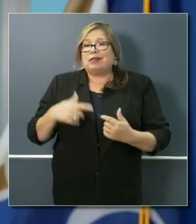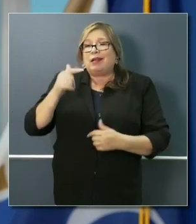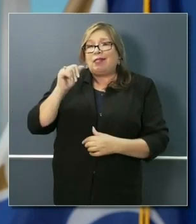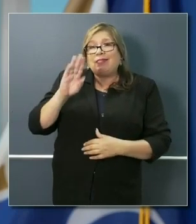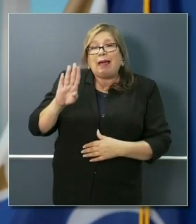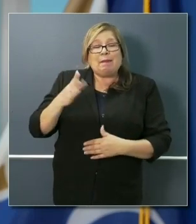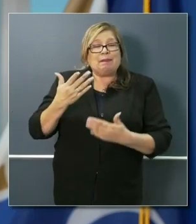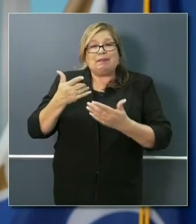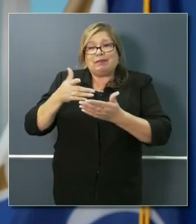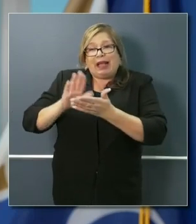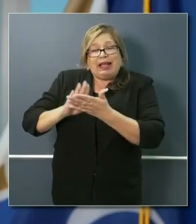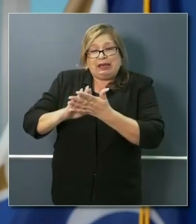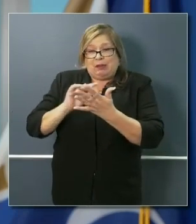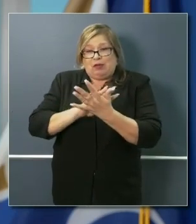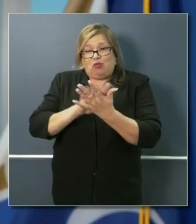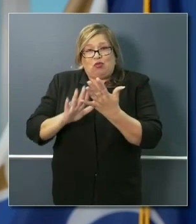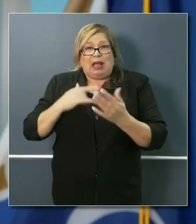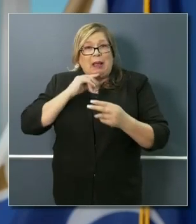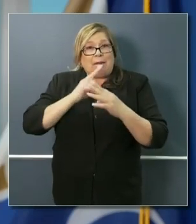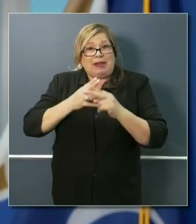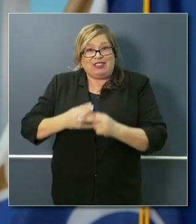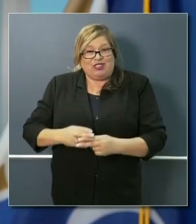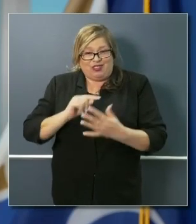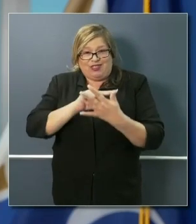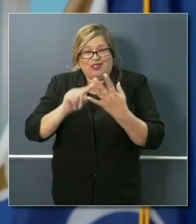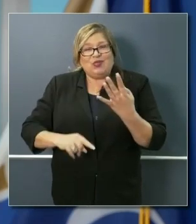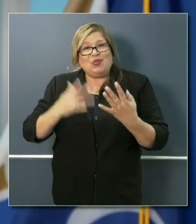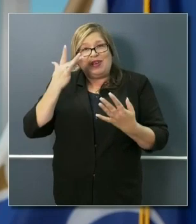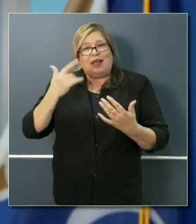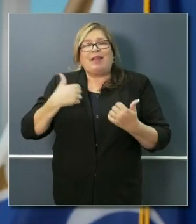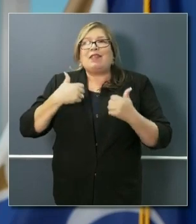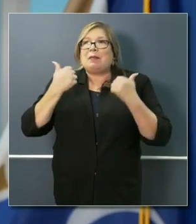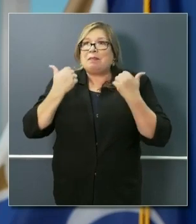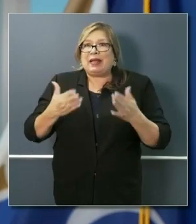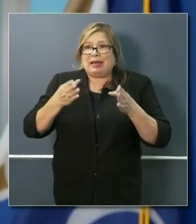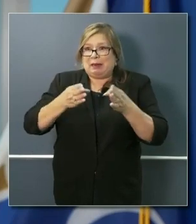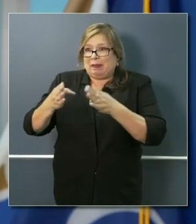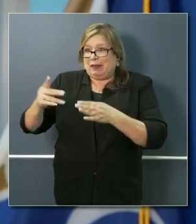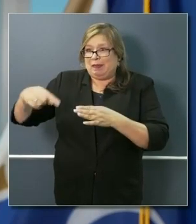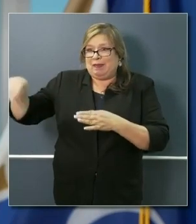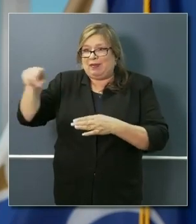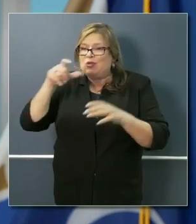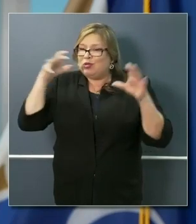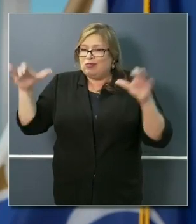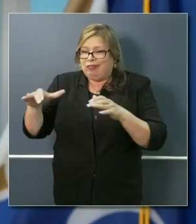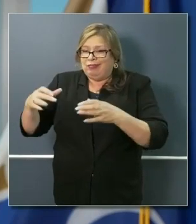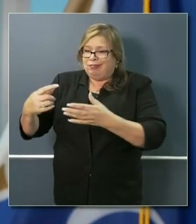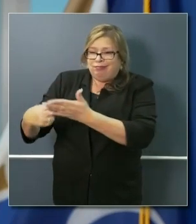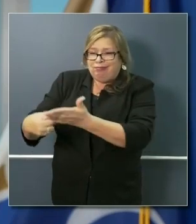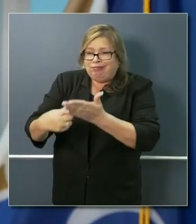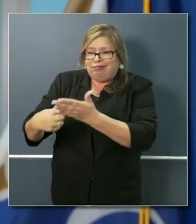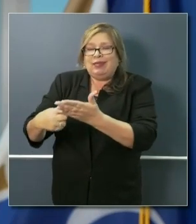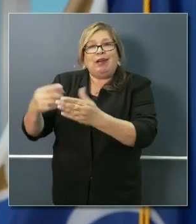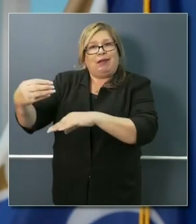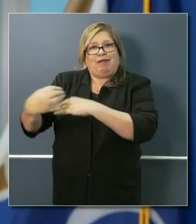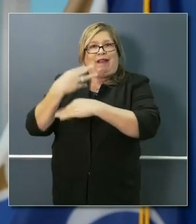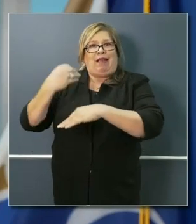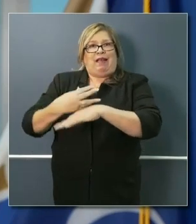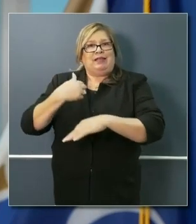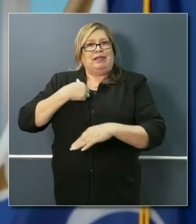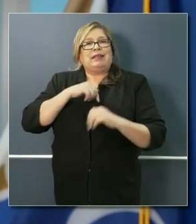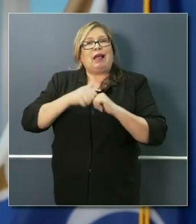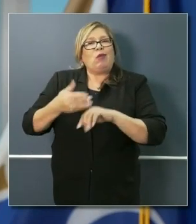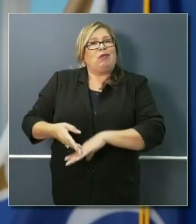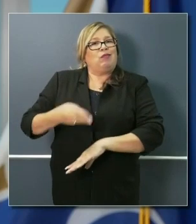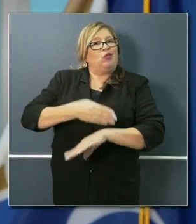labs and academia. We have a remarkable collection of individuals now advising us to get to the next level, which we think